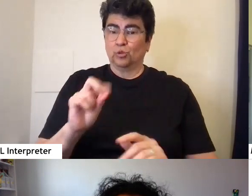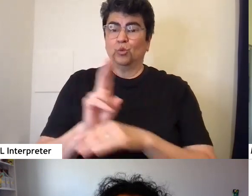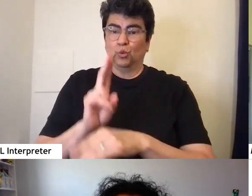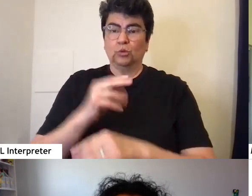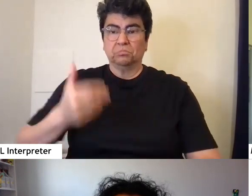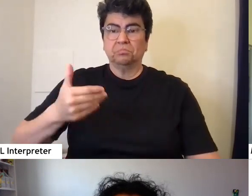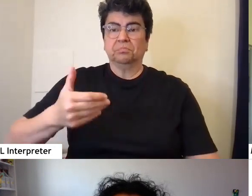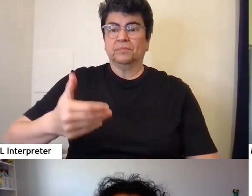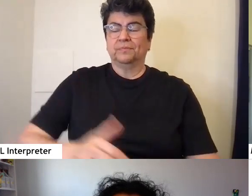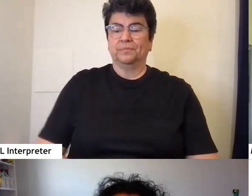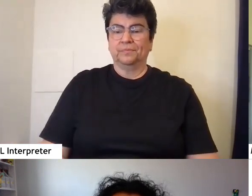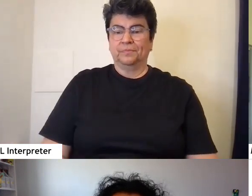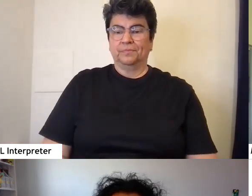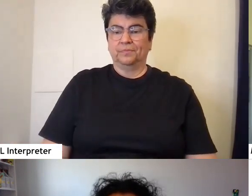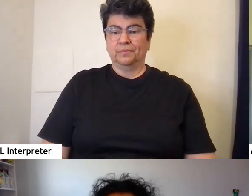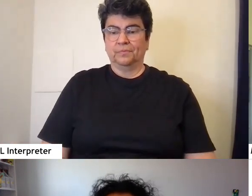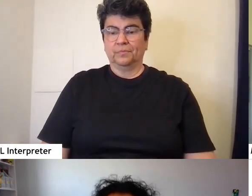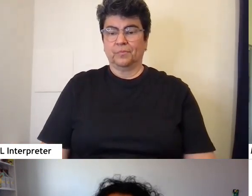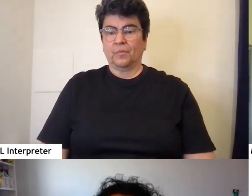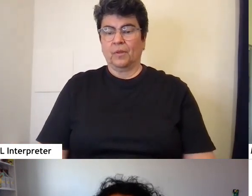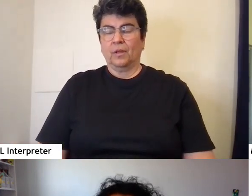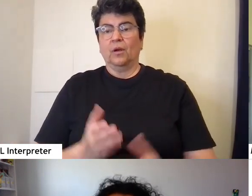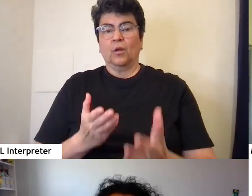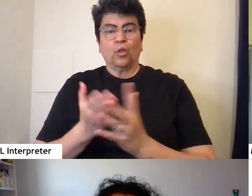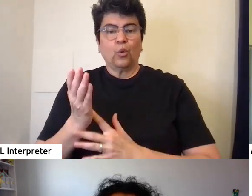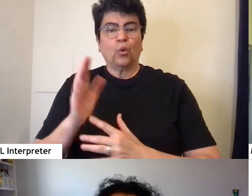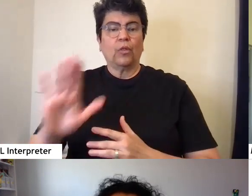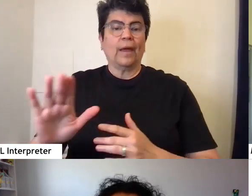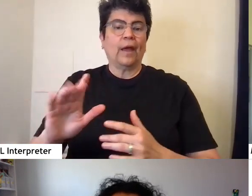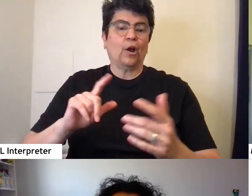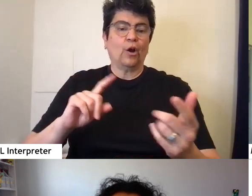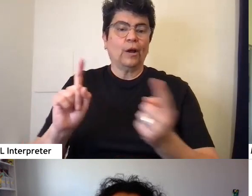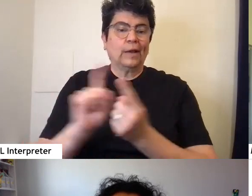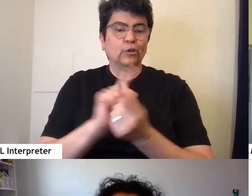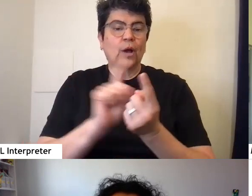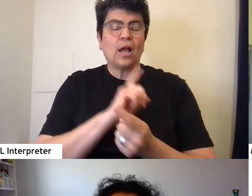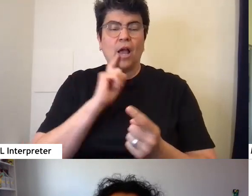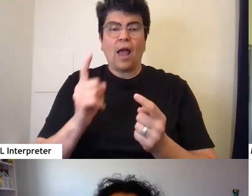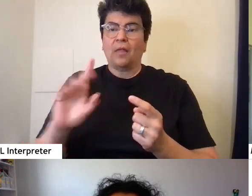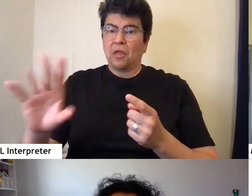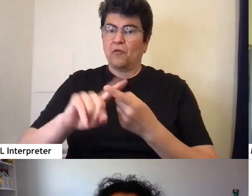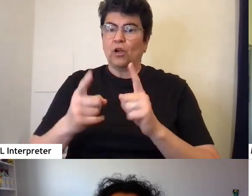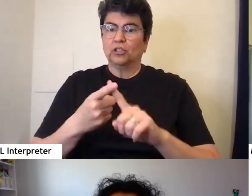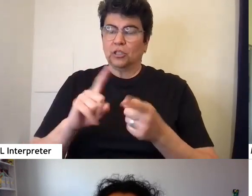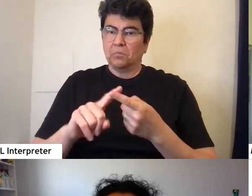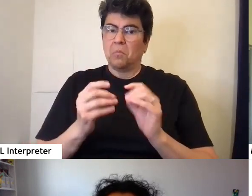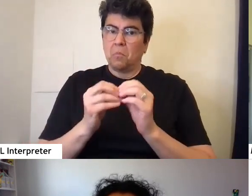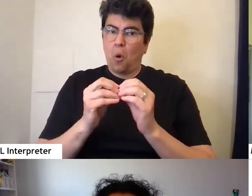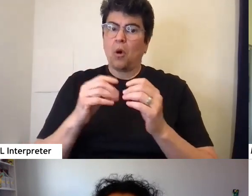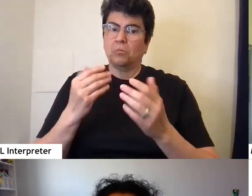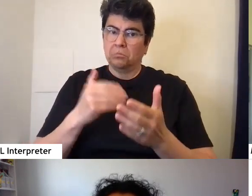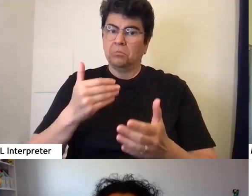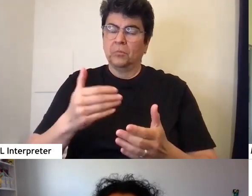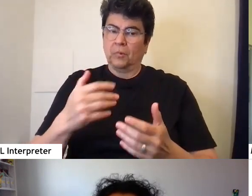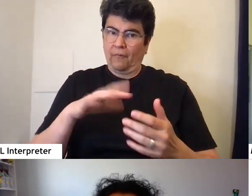through their interactions and growing friendship, finding commonality